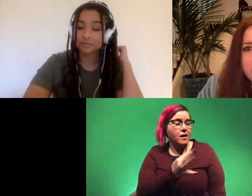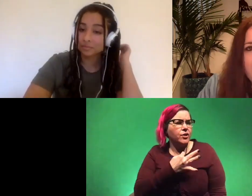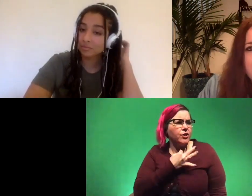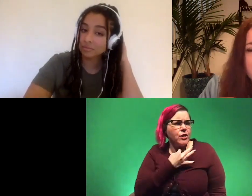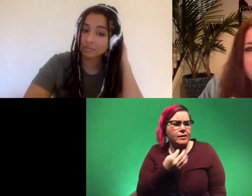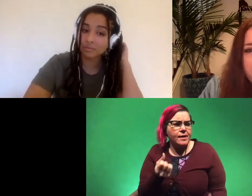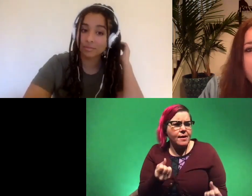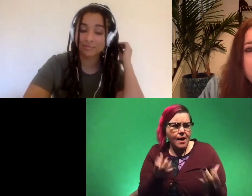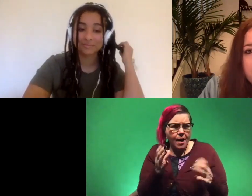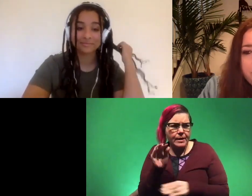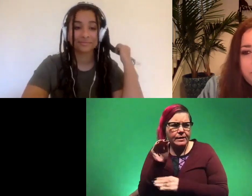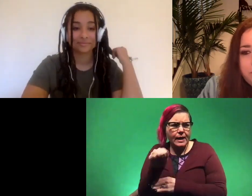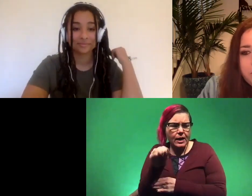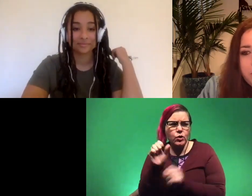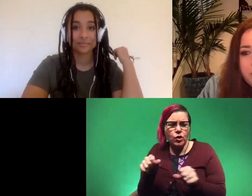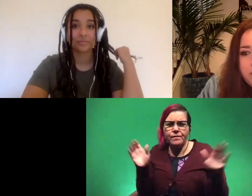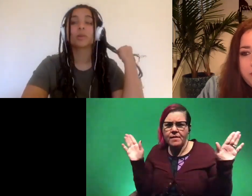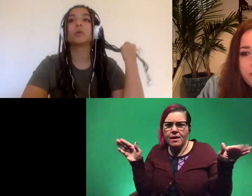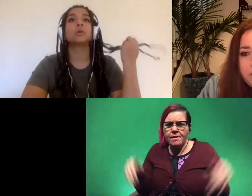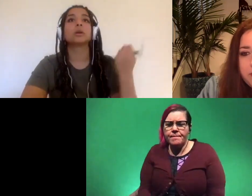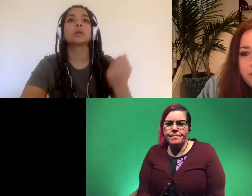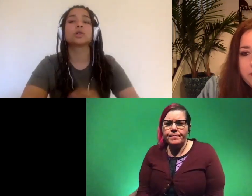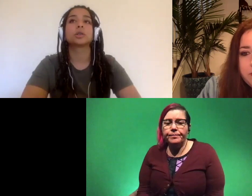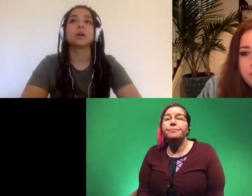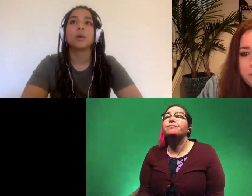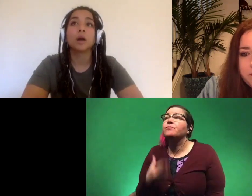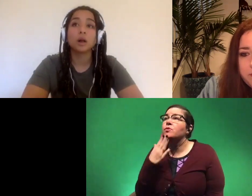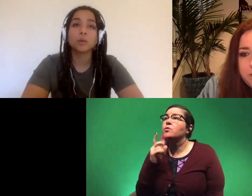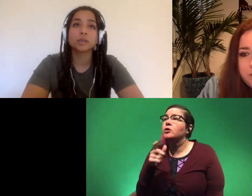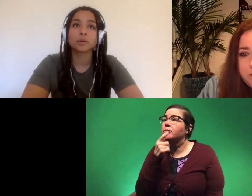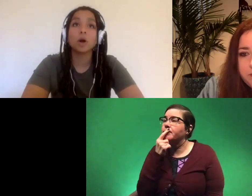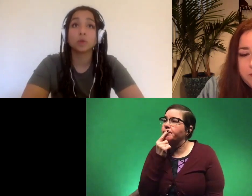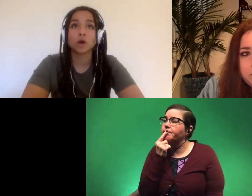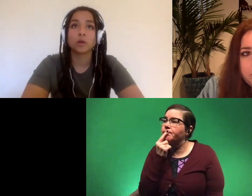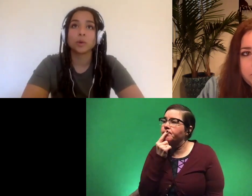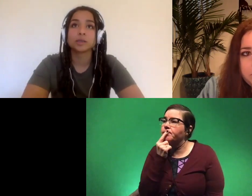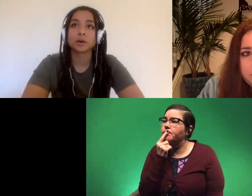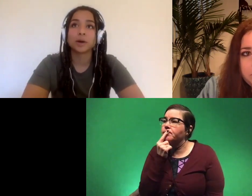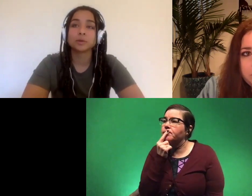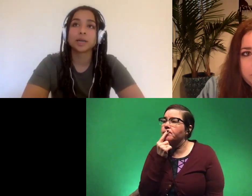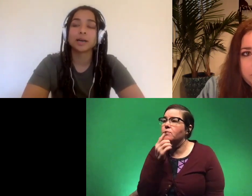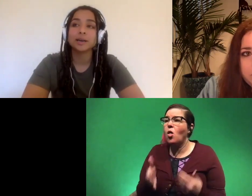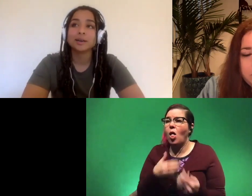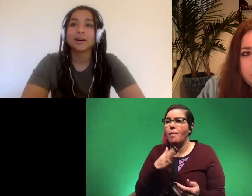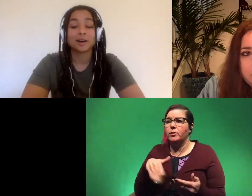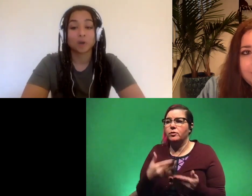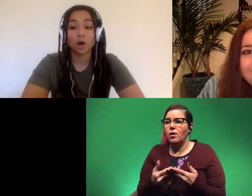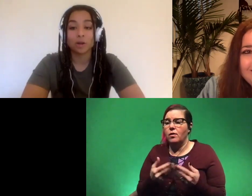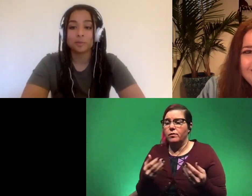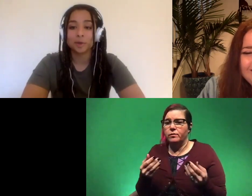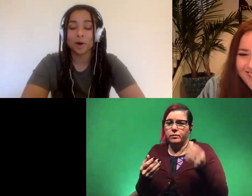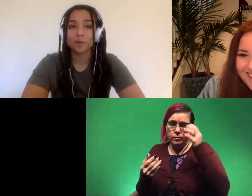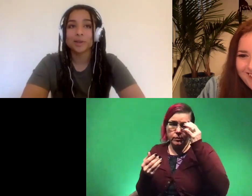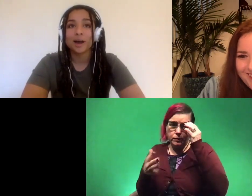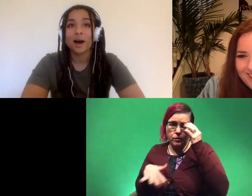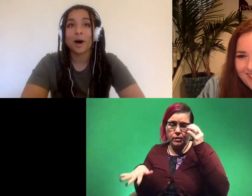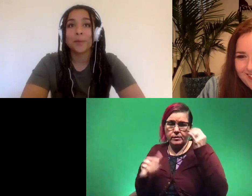many of the dinosaurs flew oh good question well all the ones are almost all the ones that are around today uh not all of